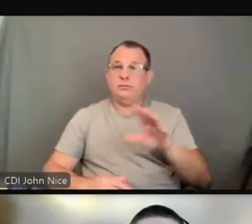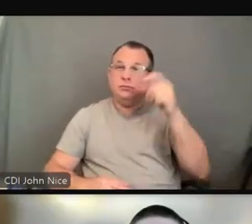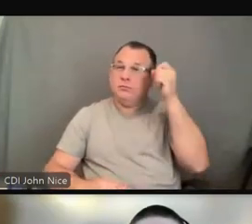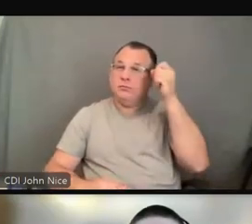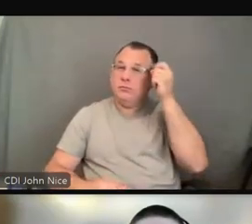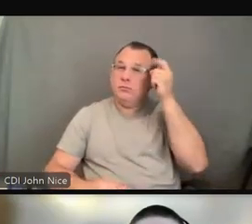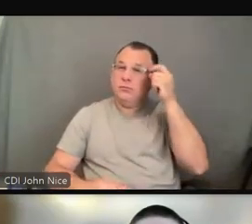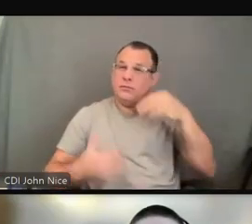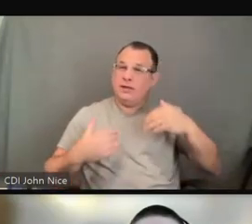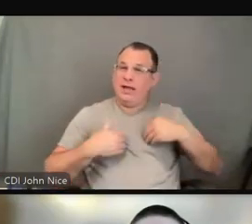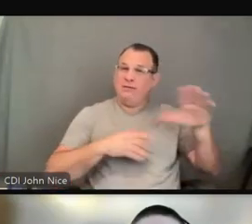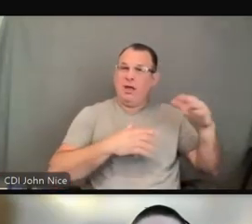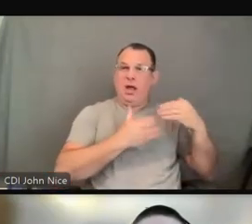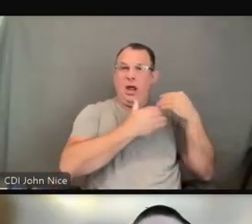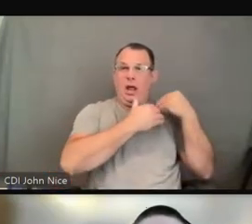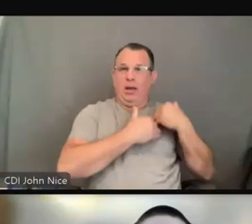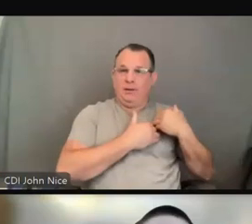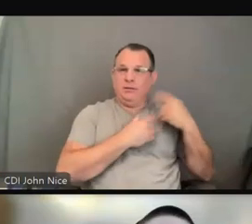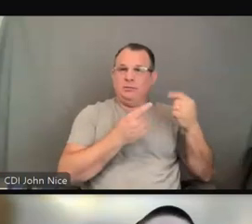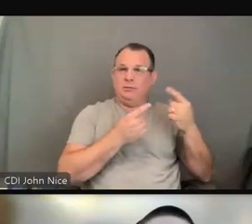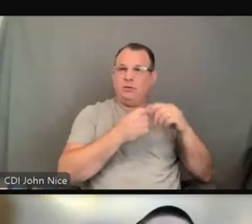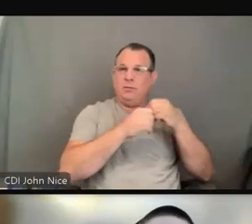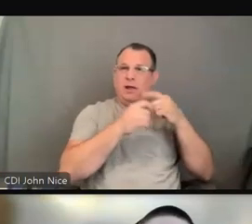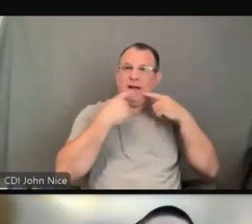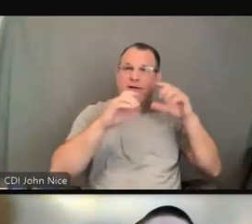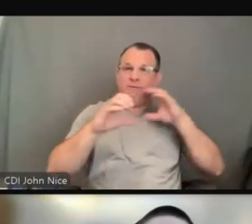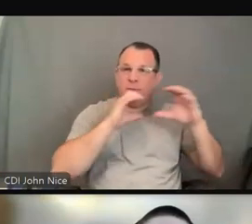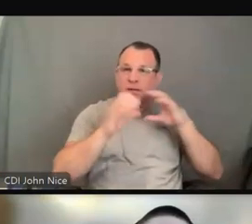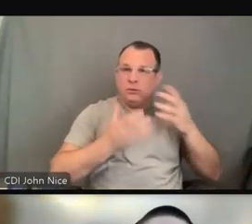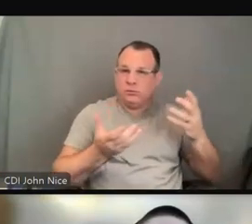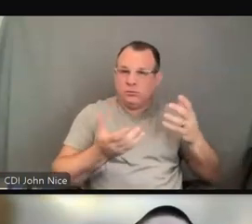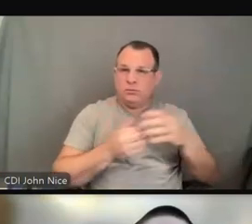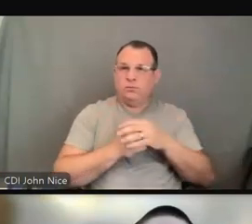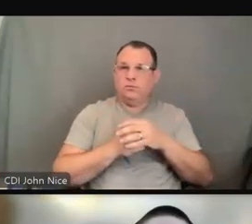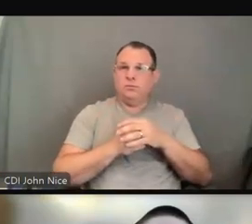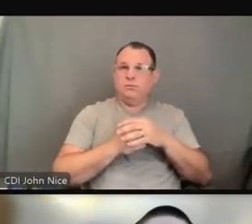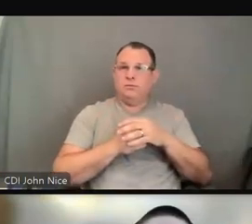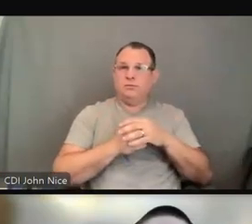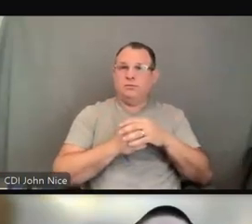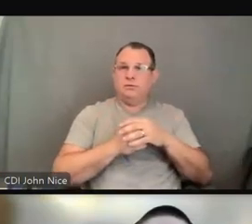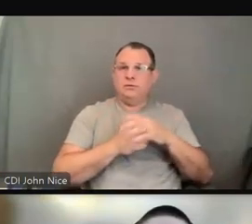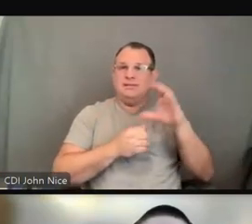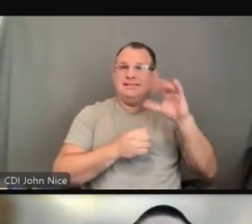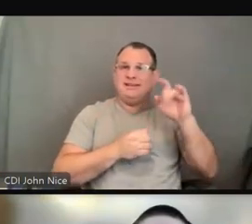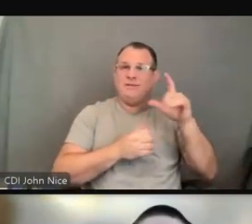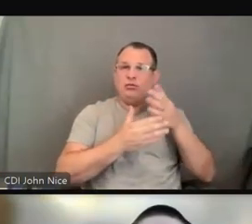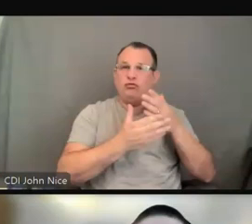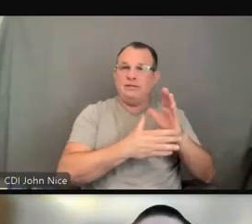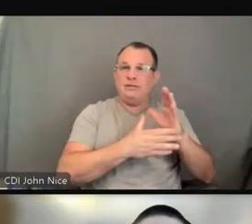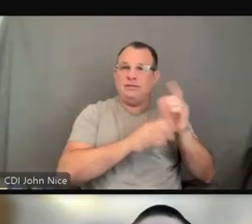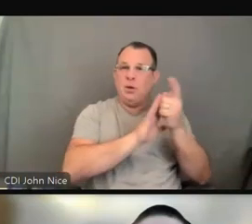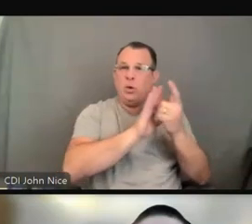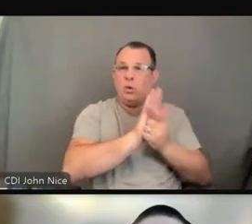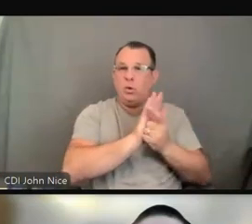under the federal civil rights law. And that they need to identify auxiliary aids and services for individuals